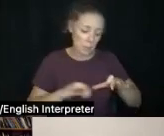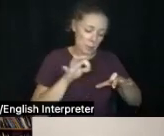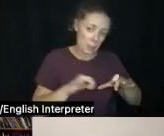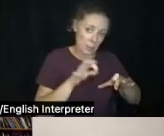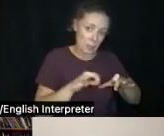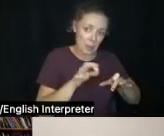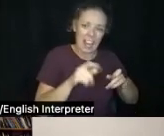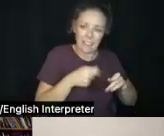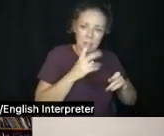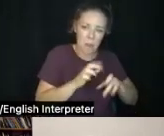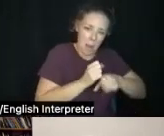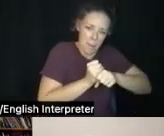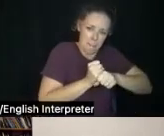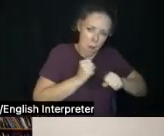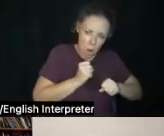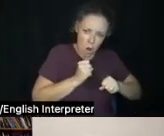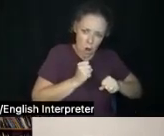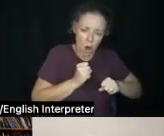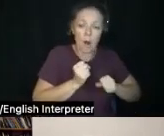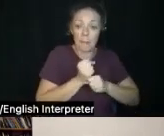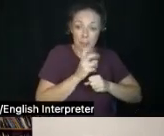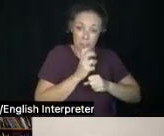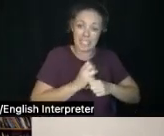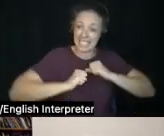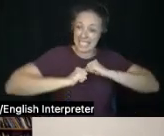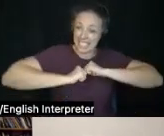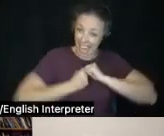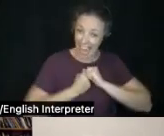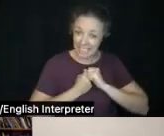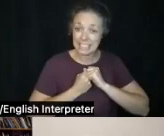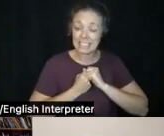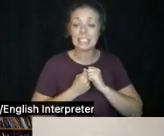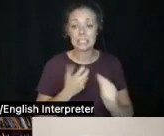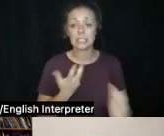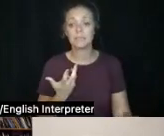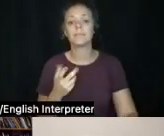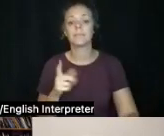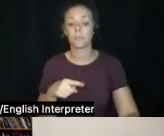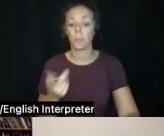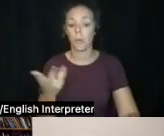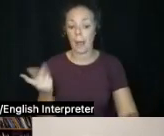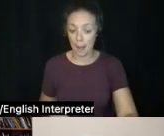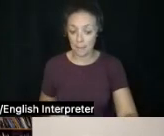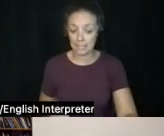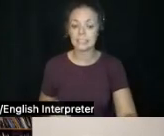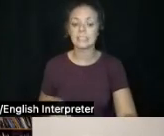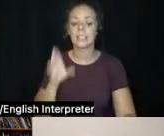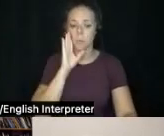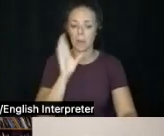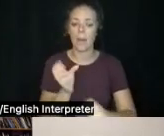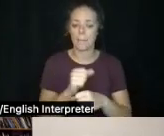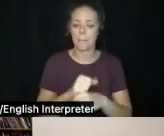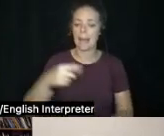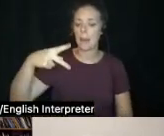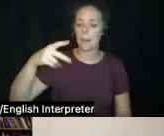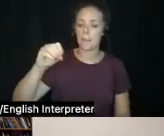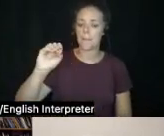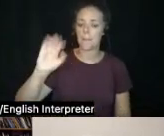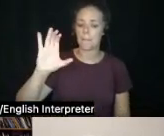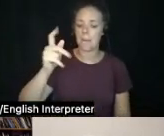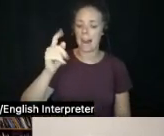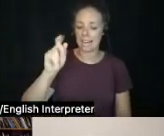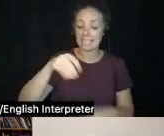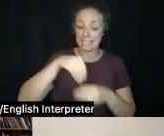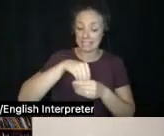threads very tightly. And so what happens is it creates pockets within the t-shirt